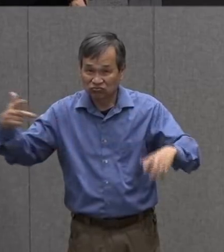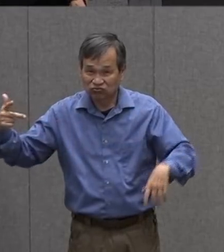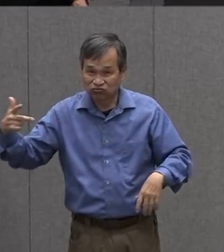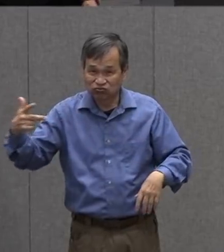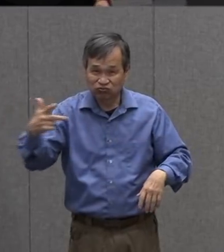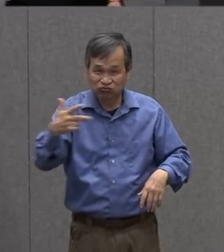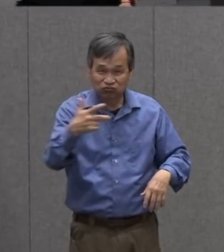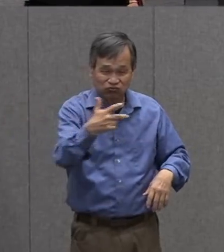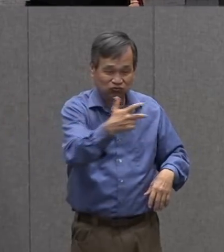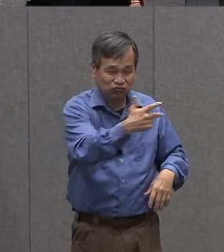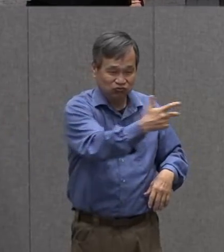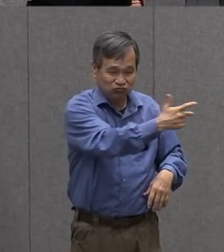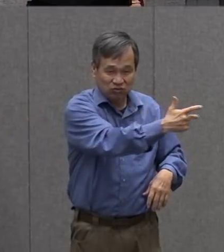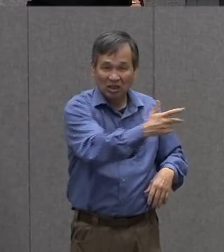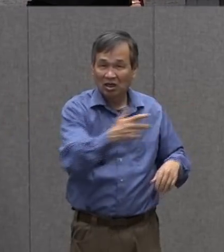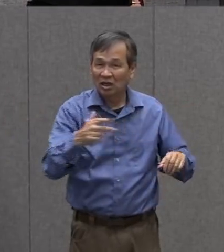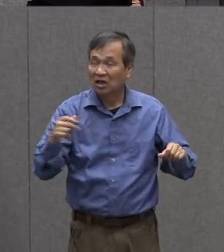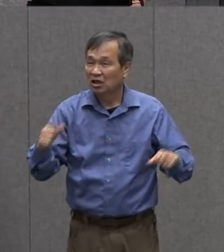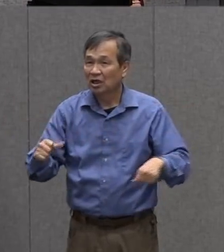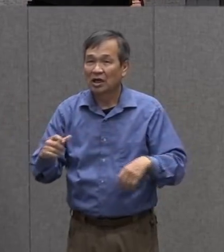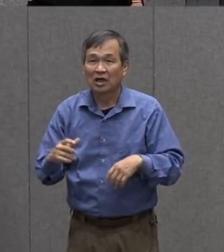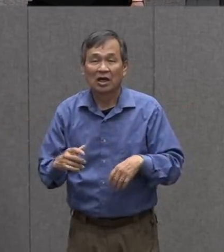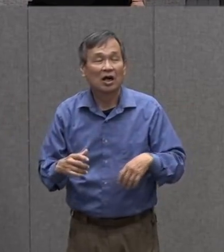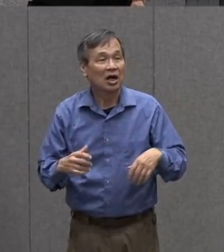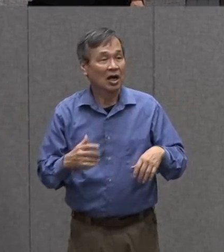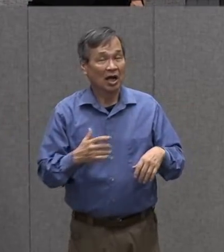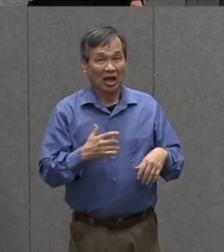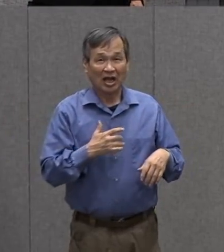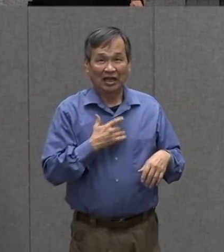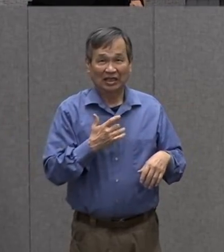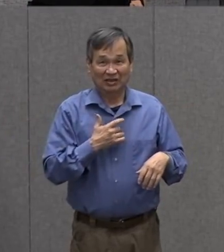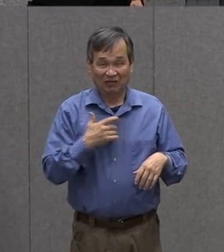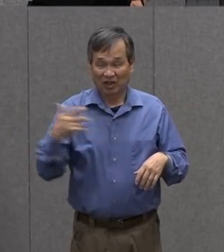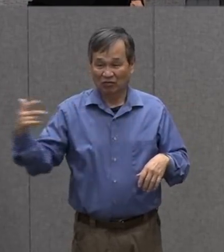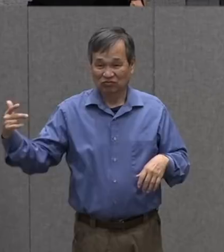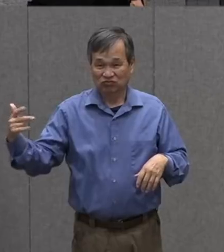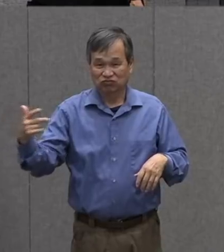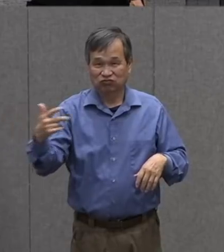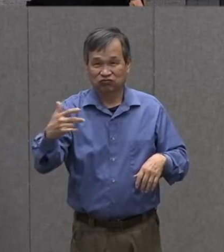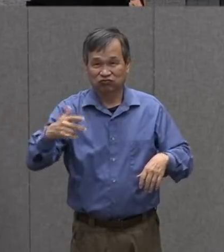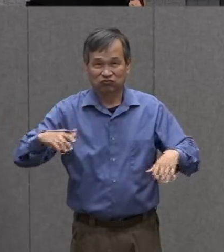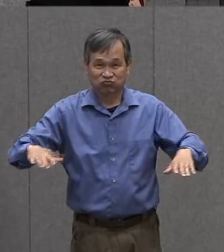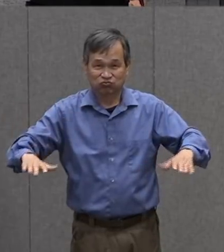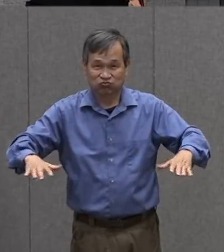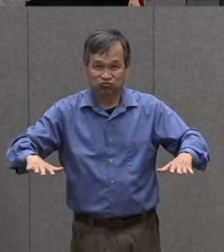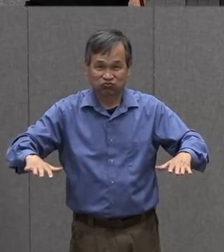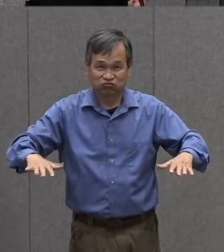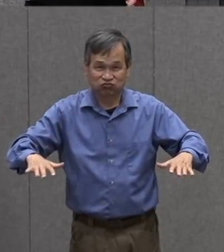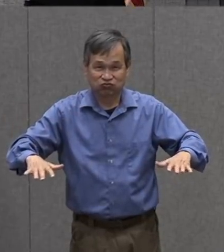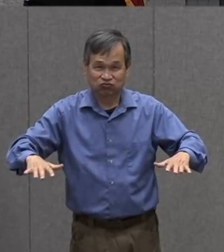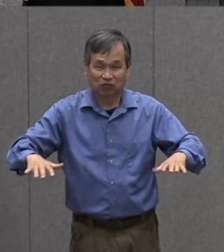it could be i also feel the rumble of a truck going by